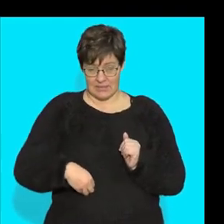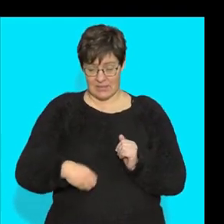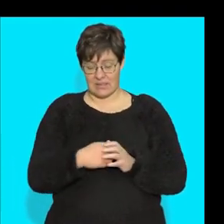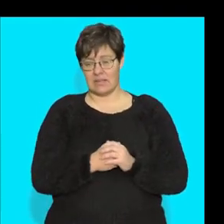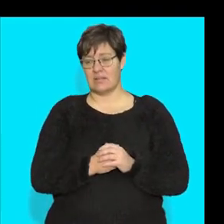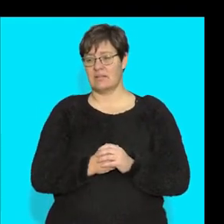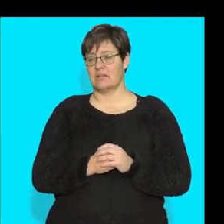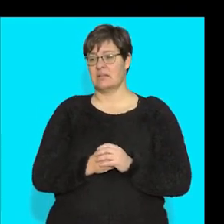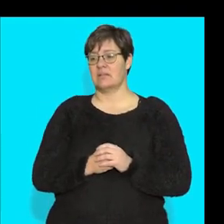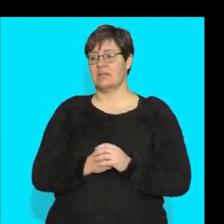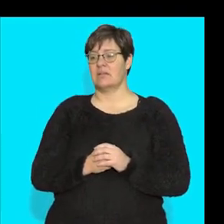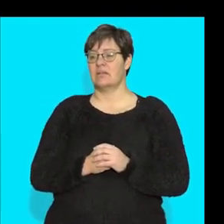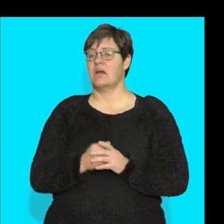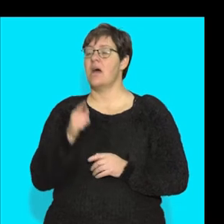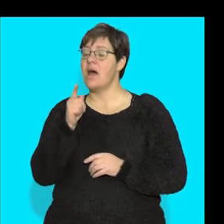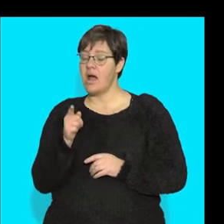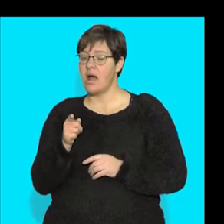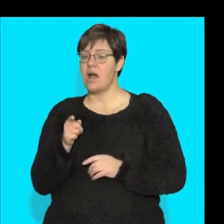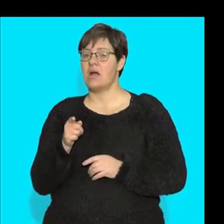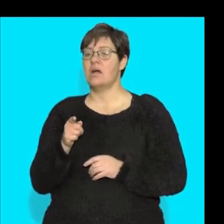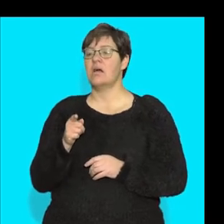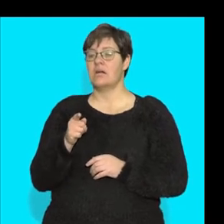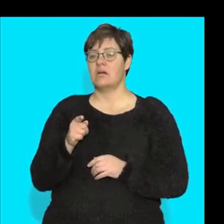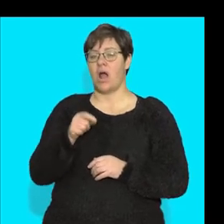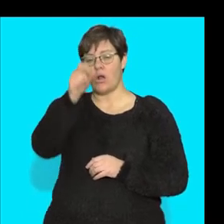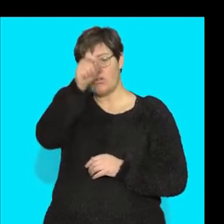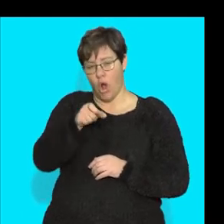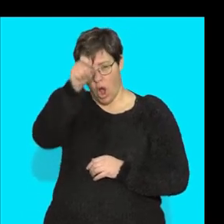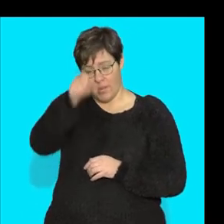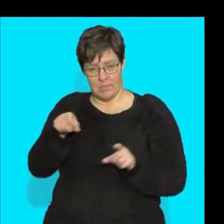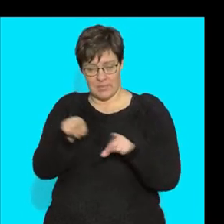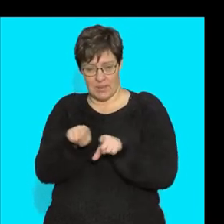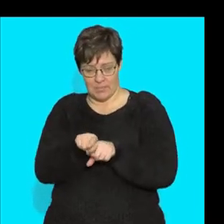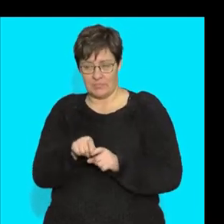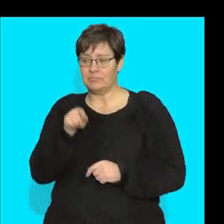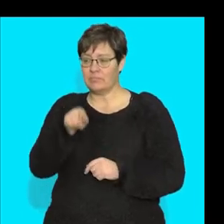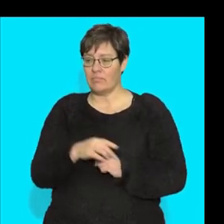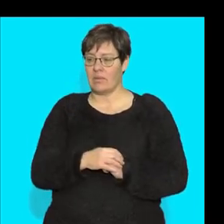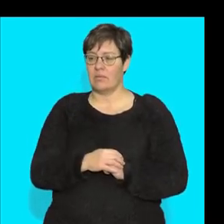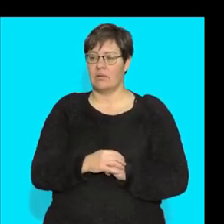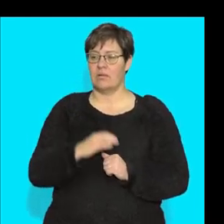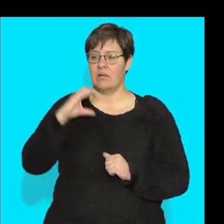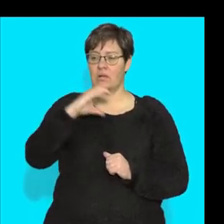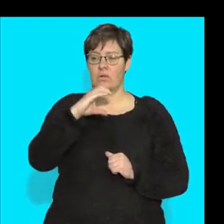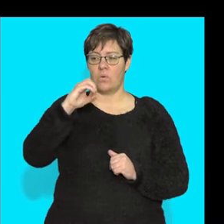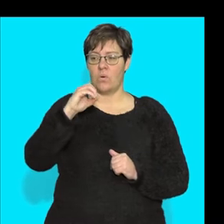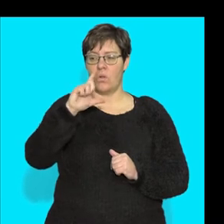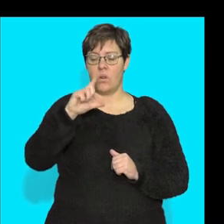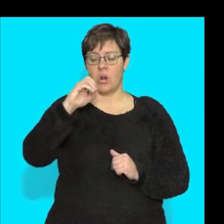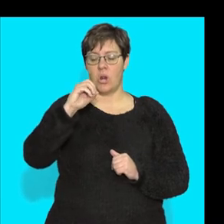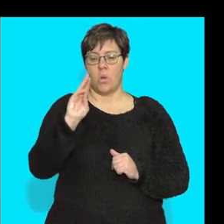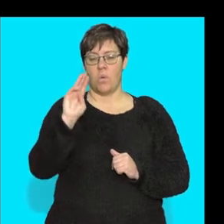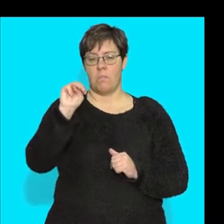small intestine. But they are column in shape. So they are going to be